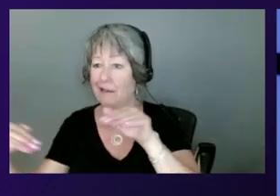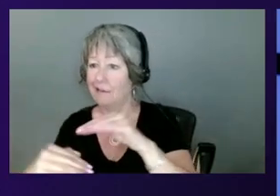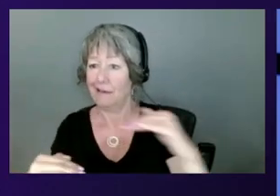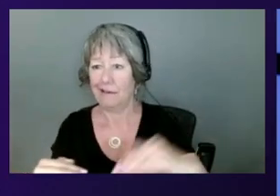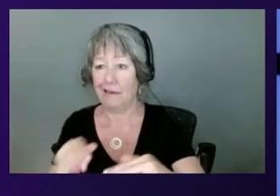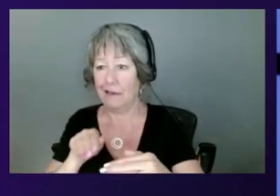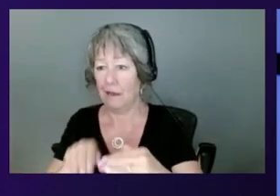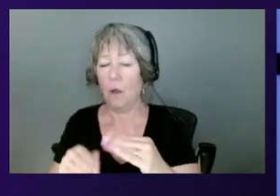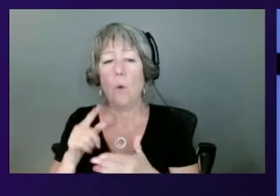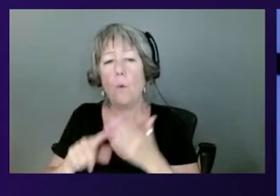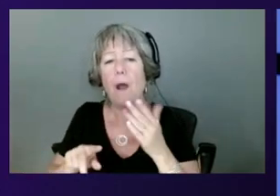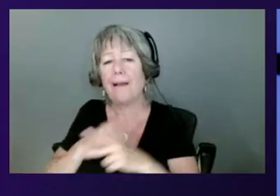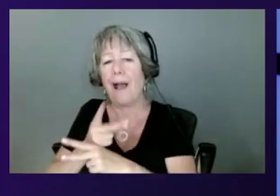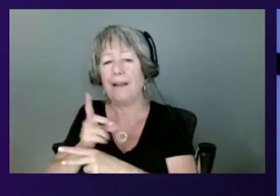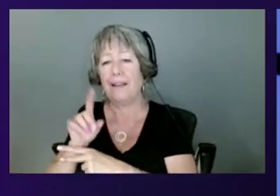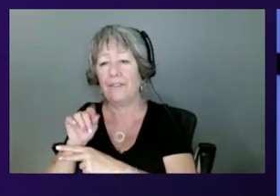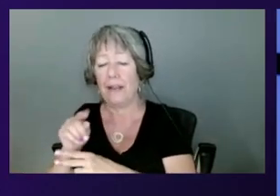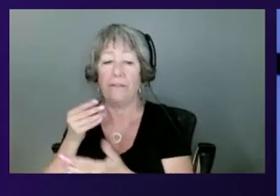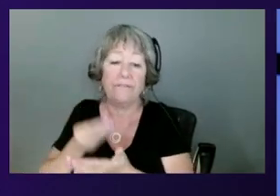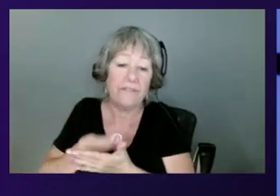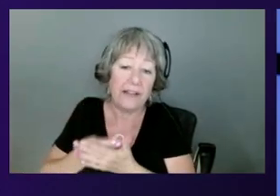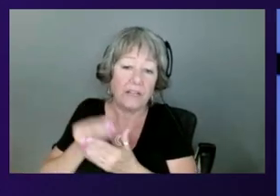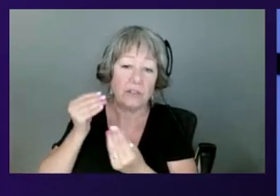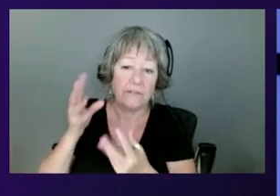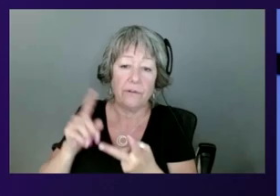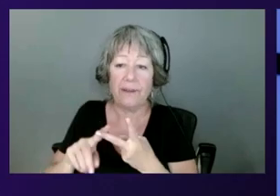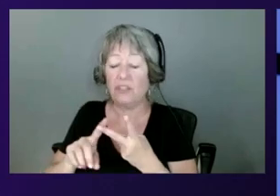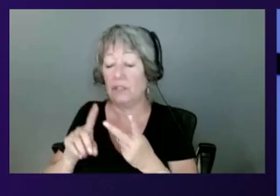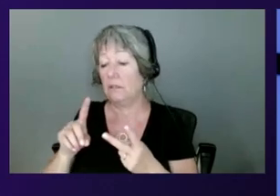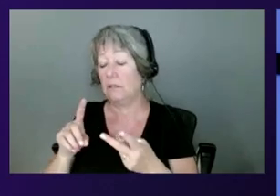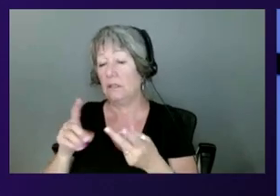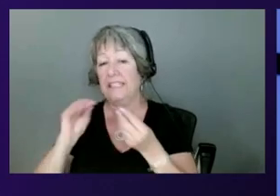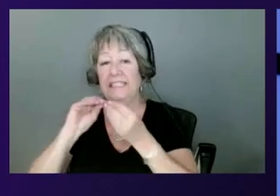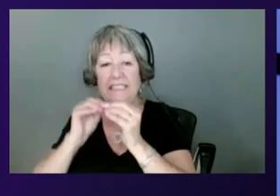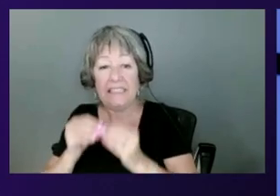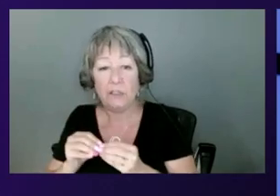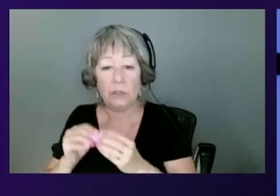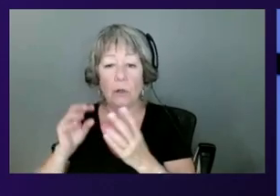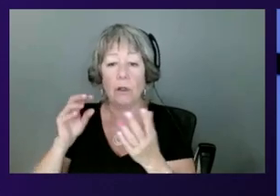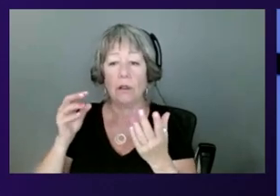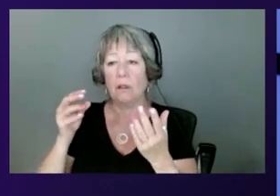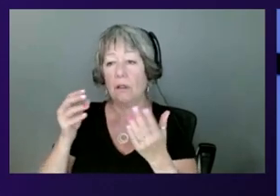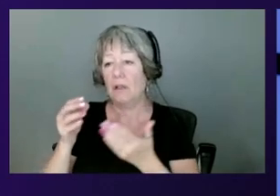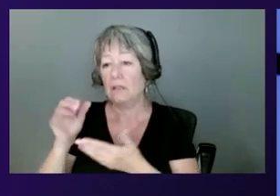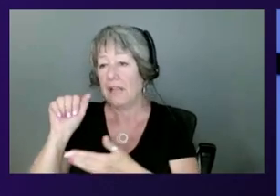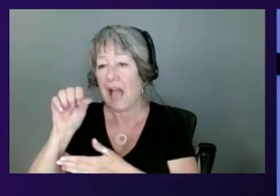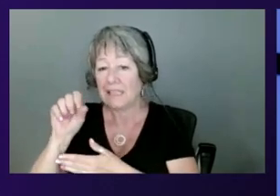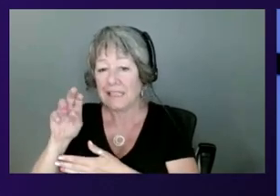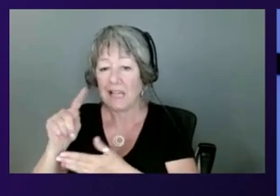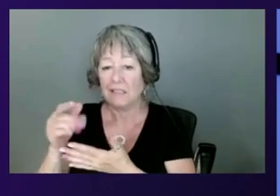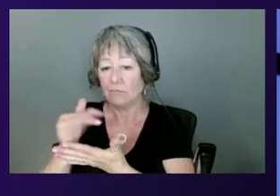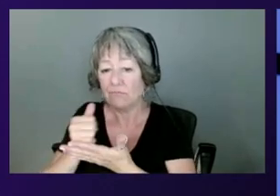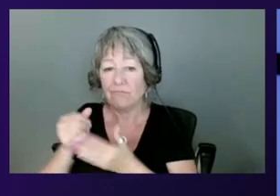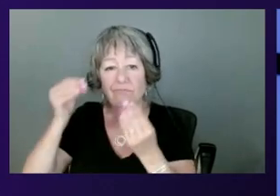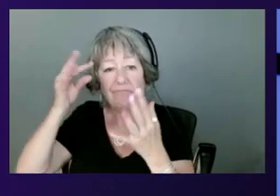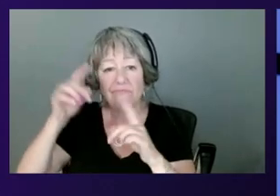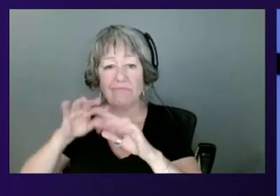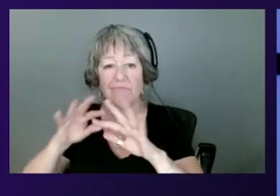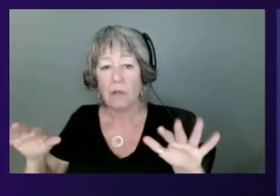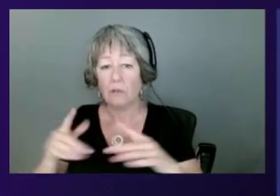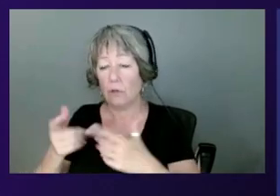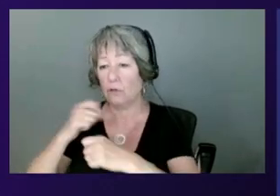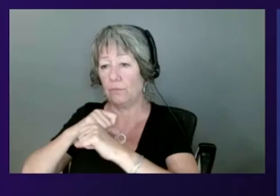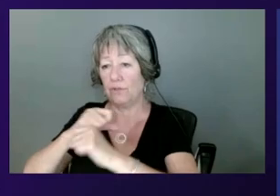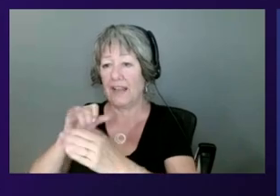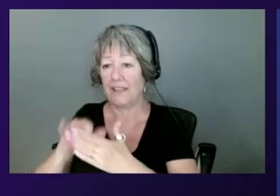talked about or financial information, digital assets, whatever the case may be. Now, if you're starting to think about protecting that data even from yourselves,